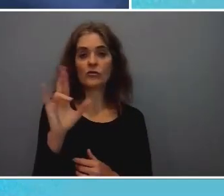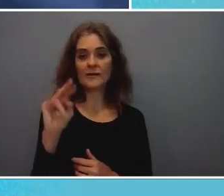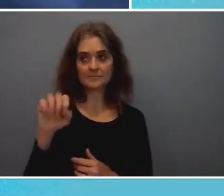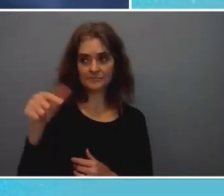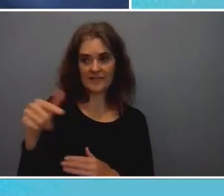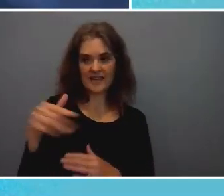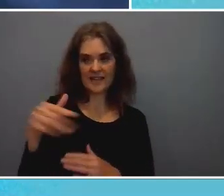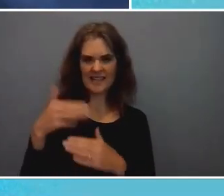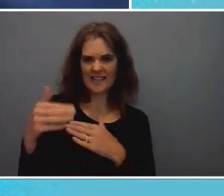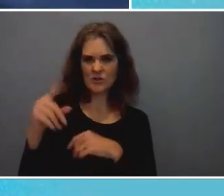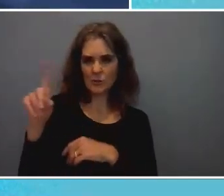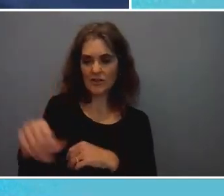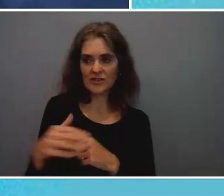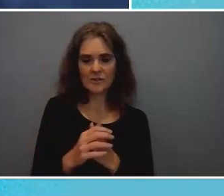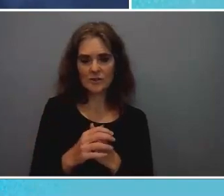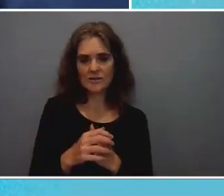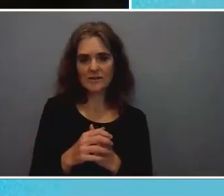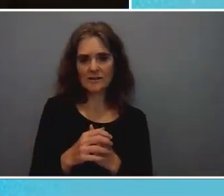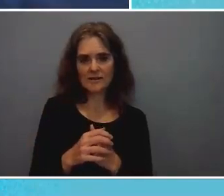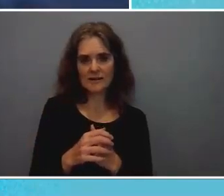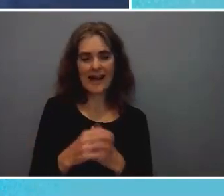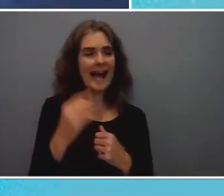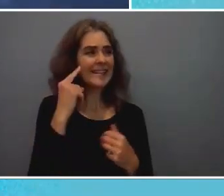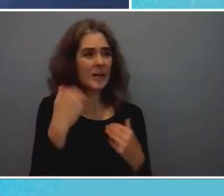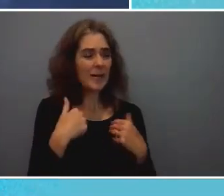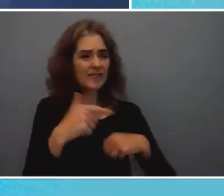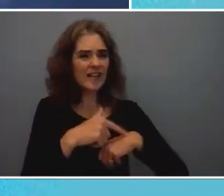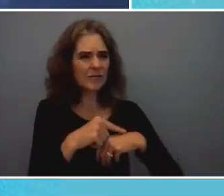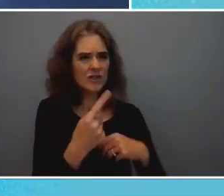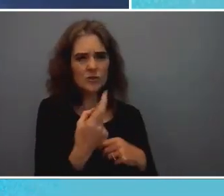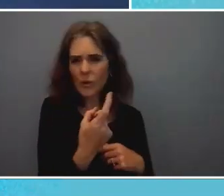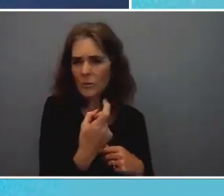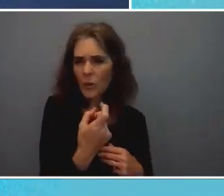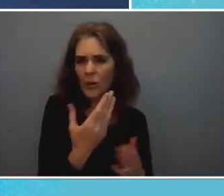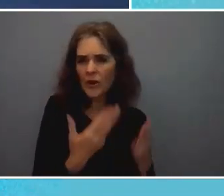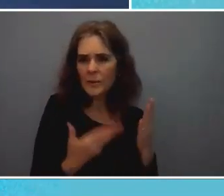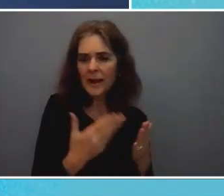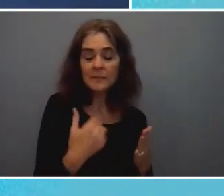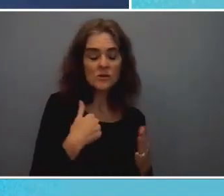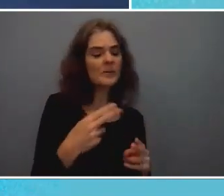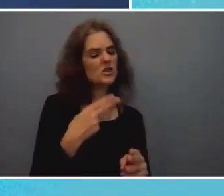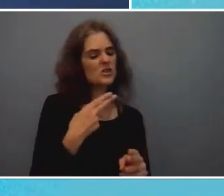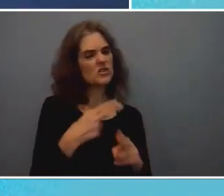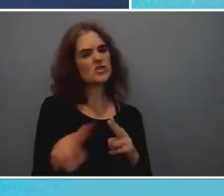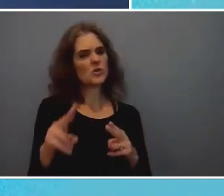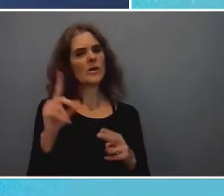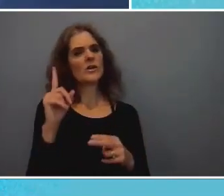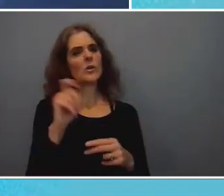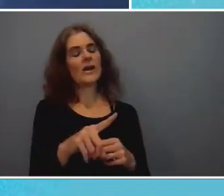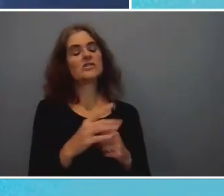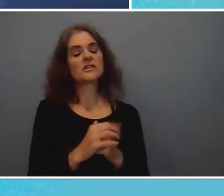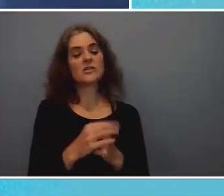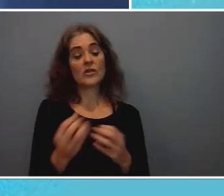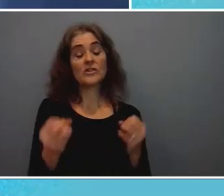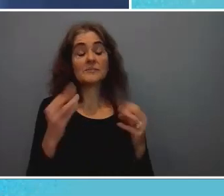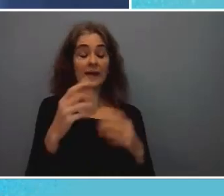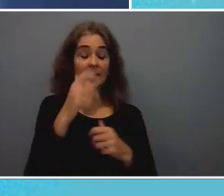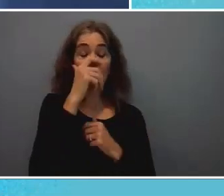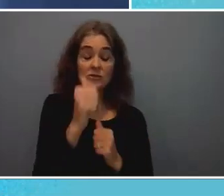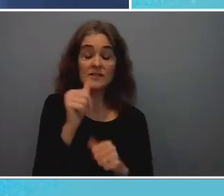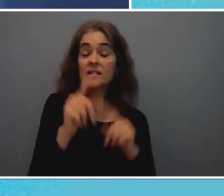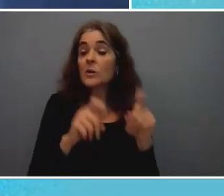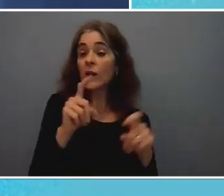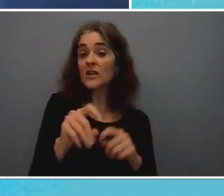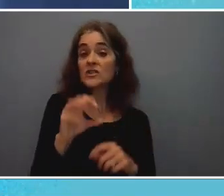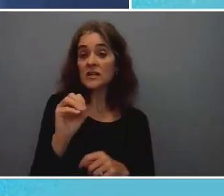i have a lot i think we have time for just one more um so i'm going to use a short one but there are a lot of really interesting questions online for